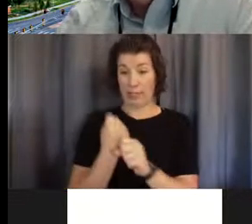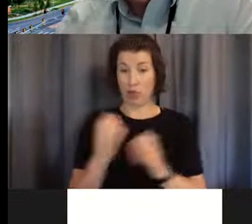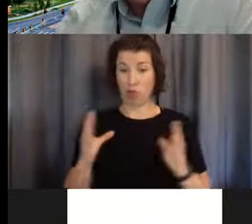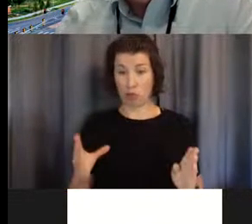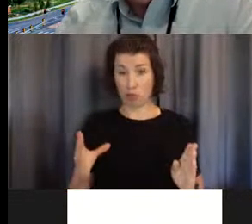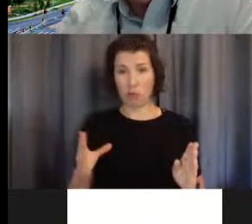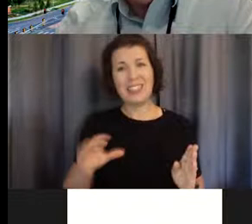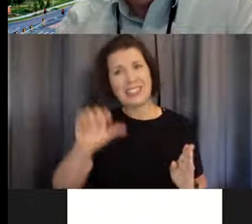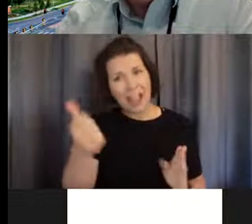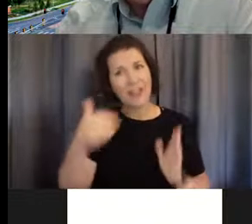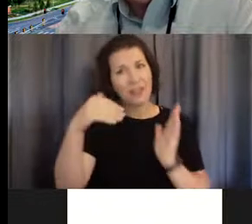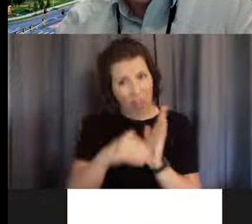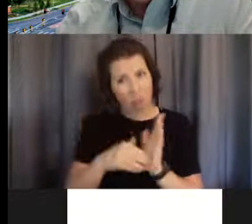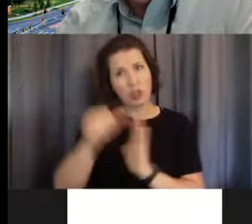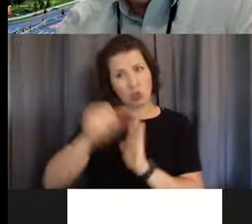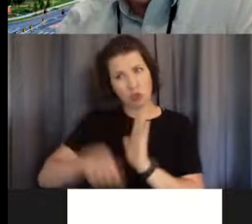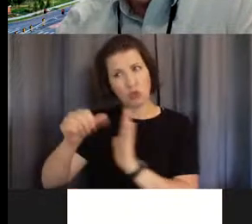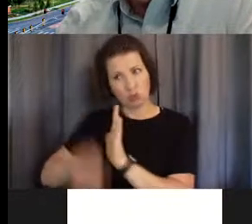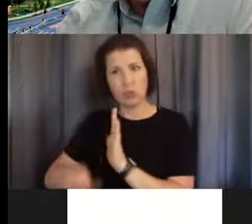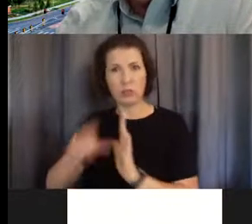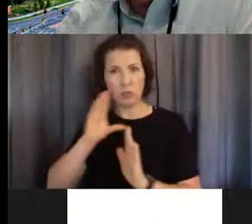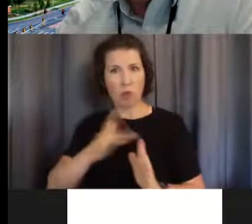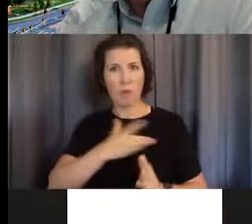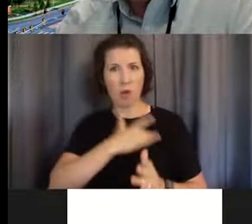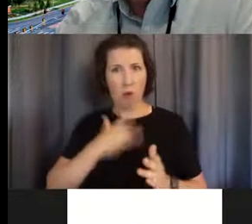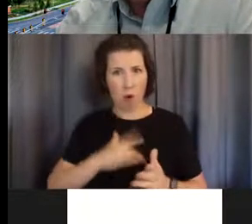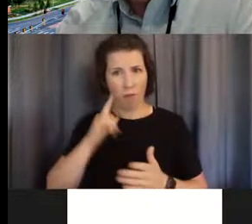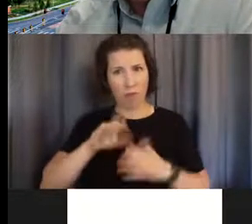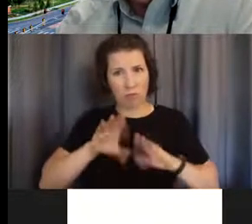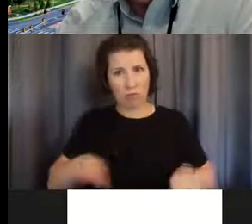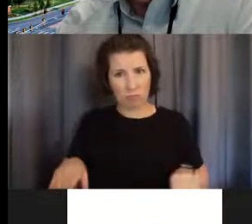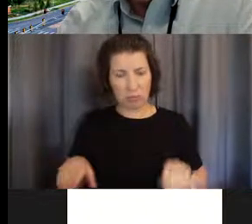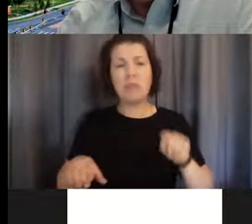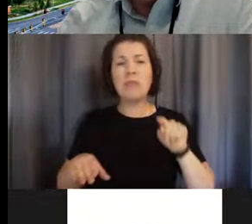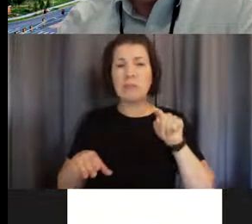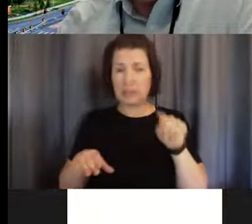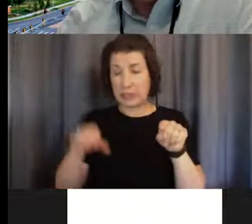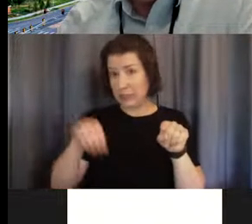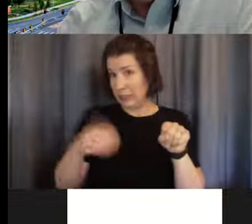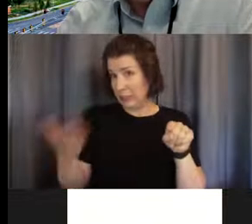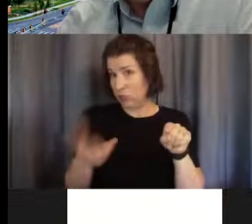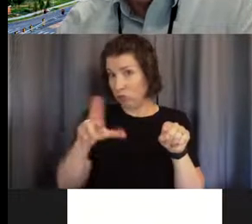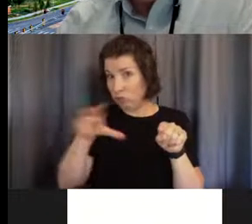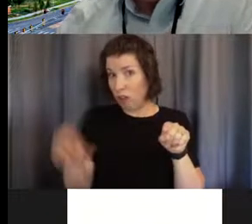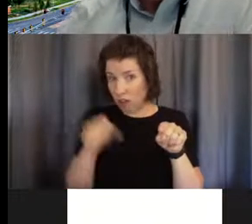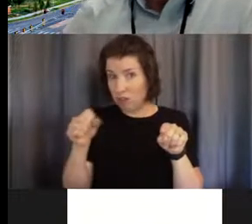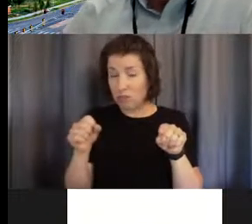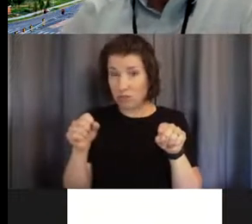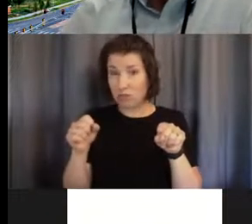number one cause of death in infants in the United States and in the world.